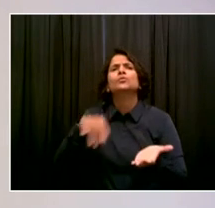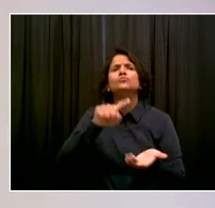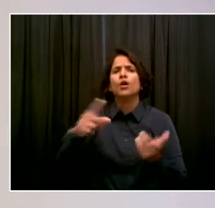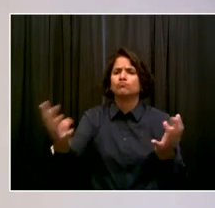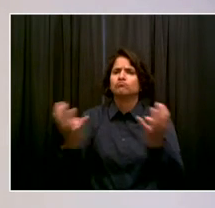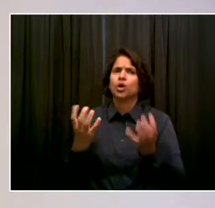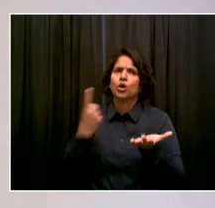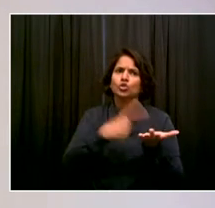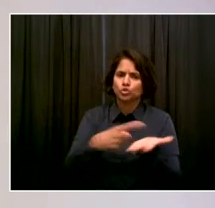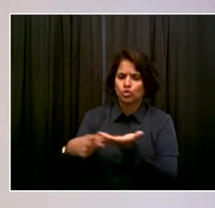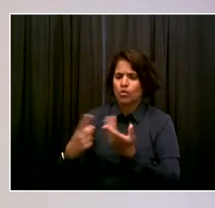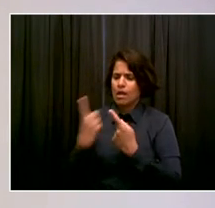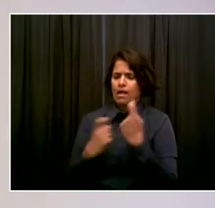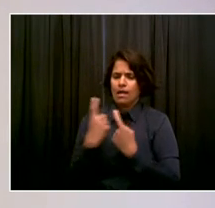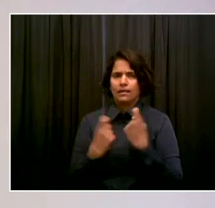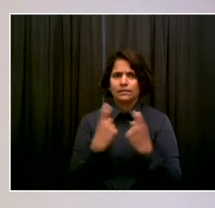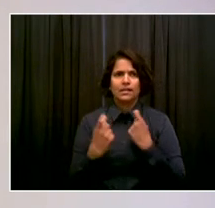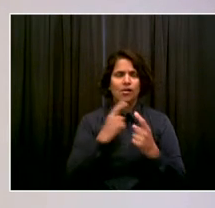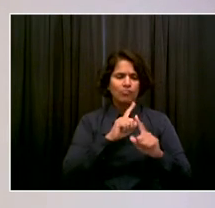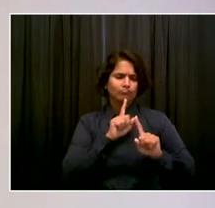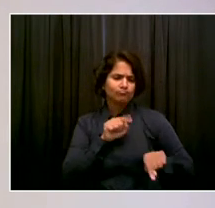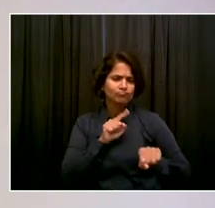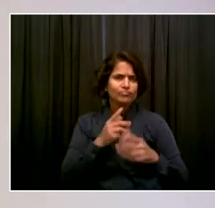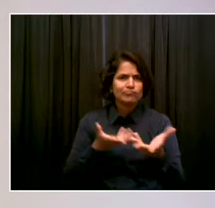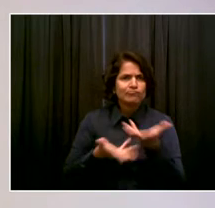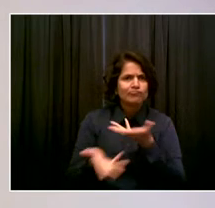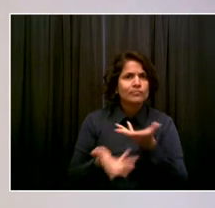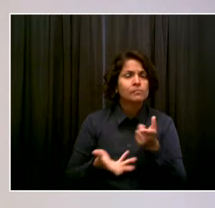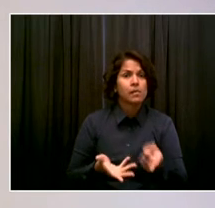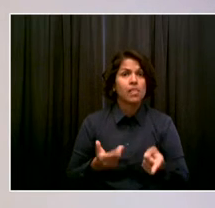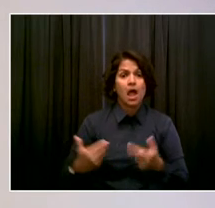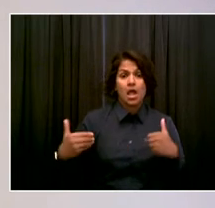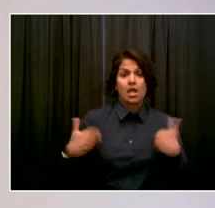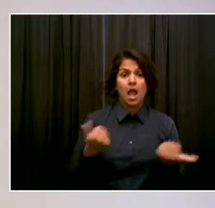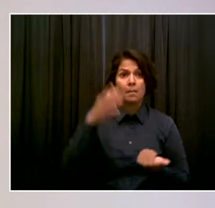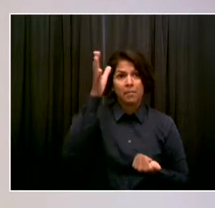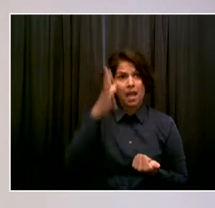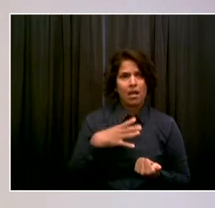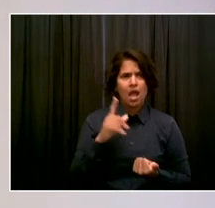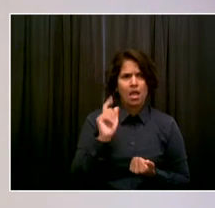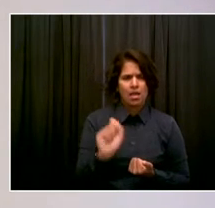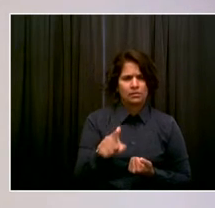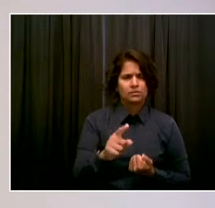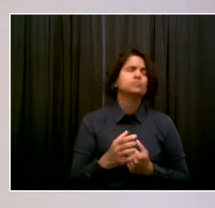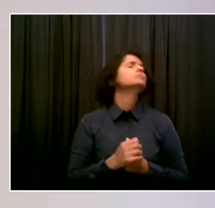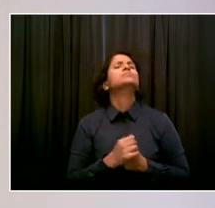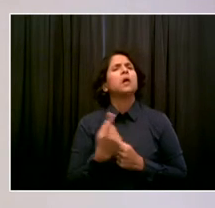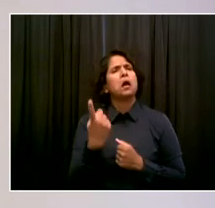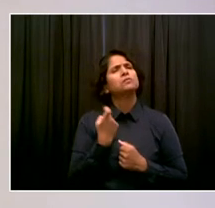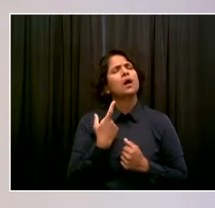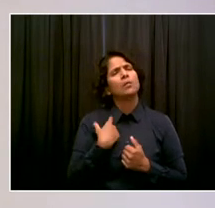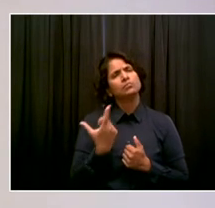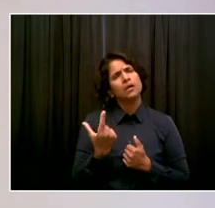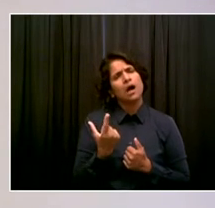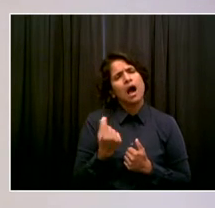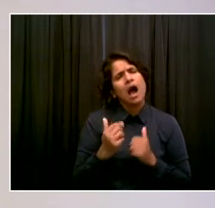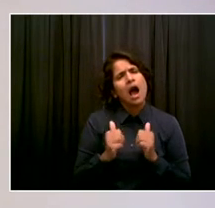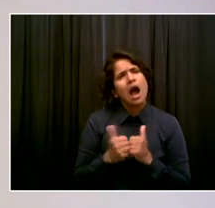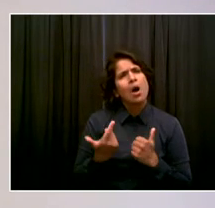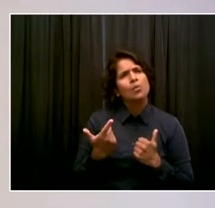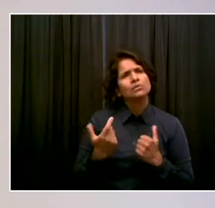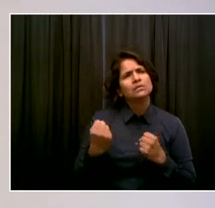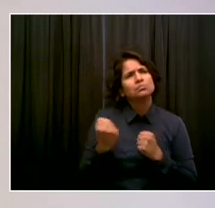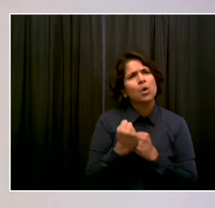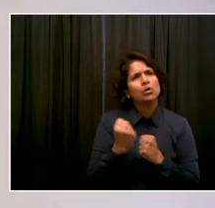man who asked the question, how is it that we can best support the well-being of students as they come back to